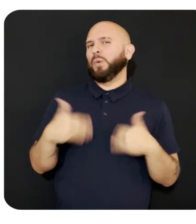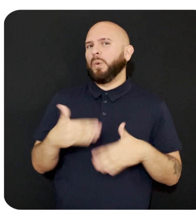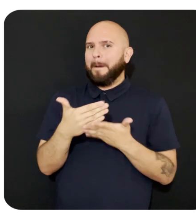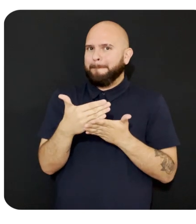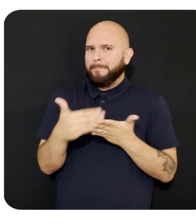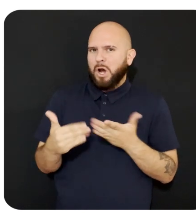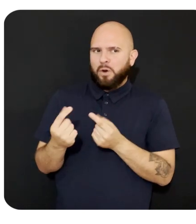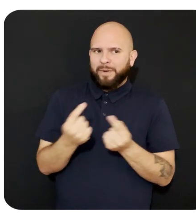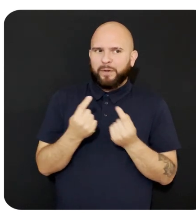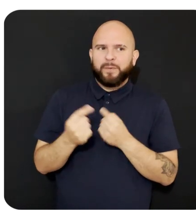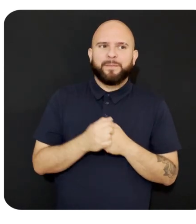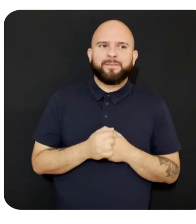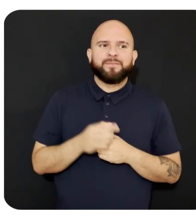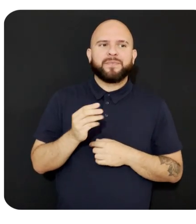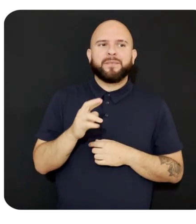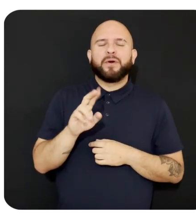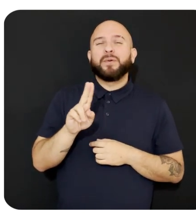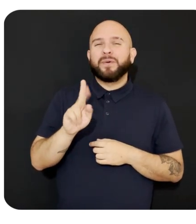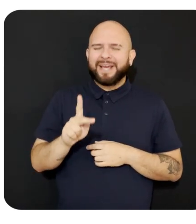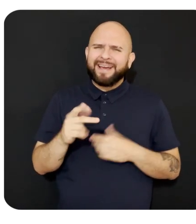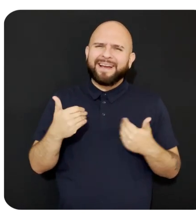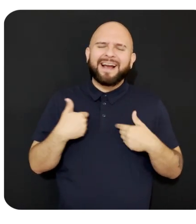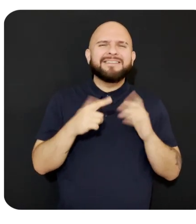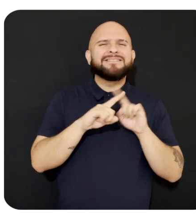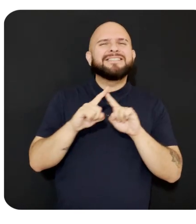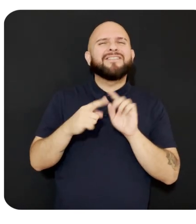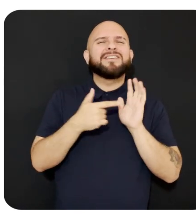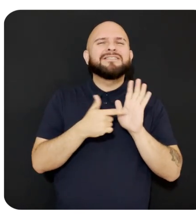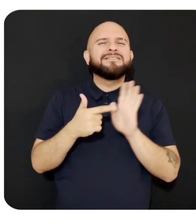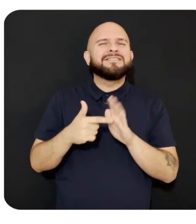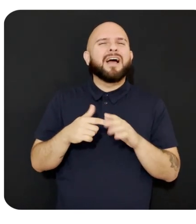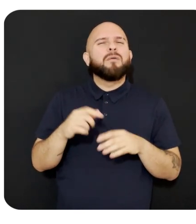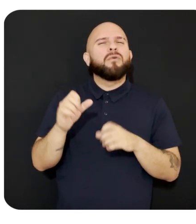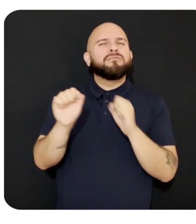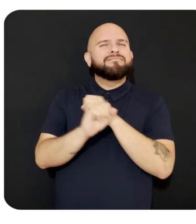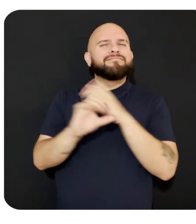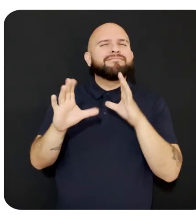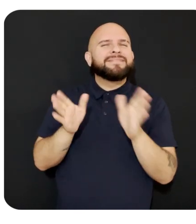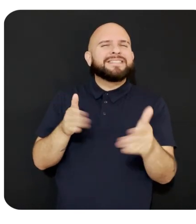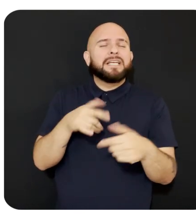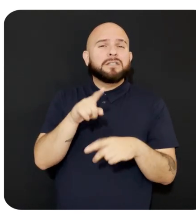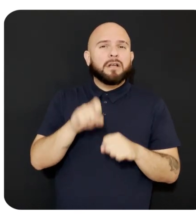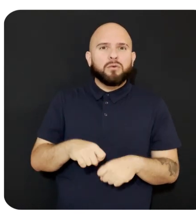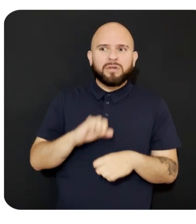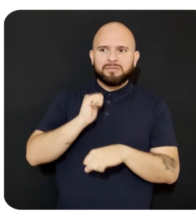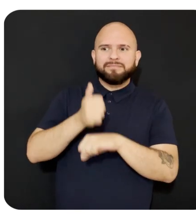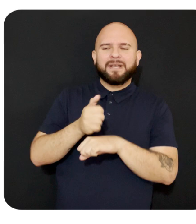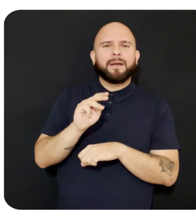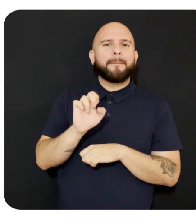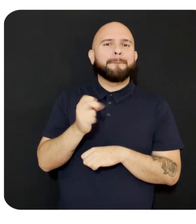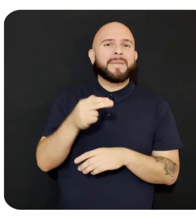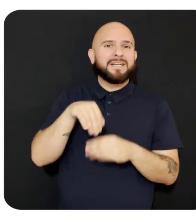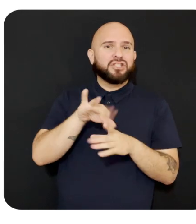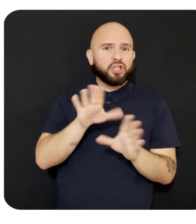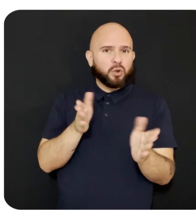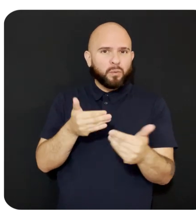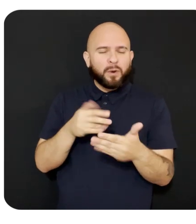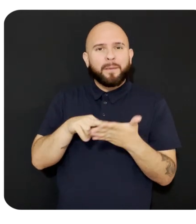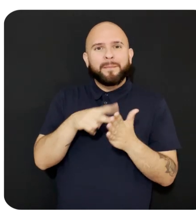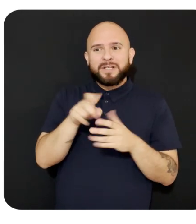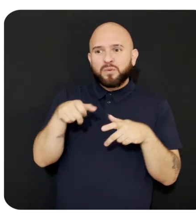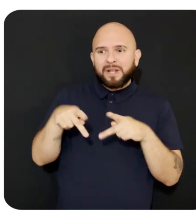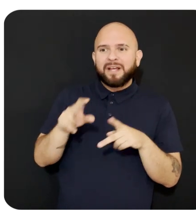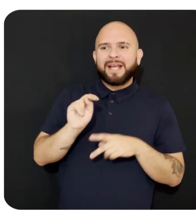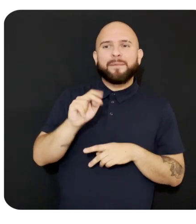MRUK comes with sample scenes that let you automatically create an app mesh in your room so that you can allow non-playable characters